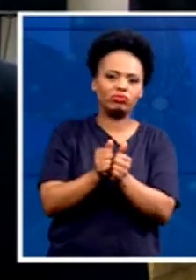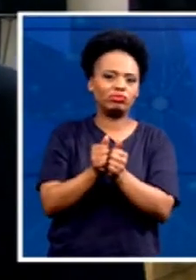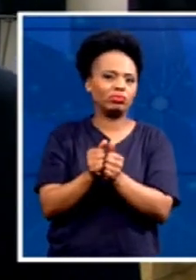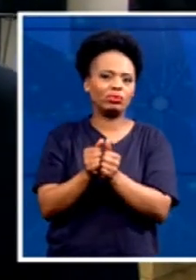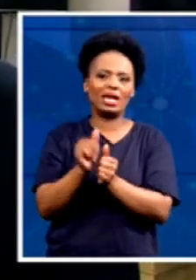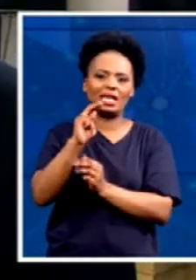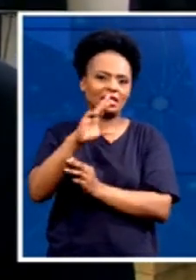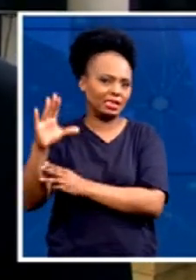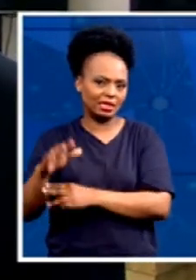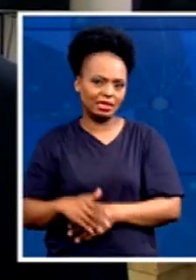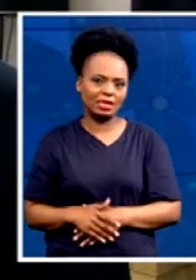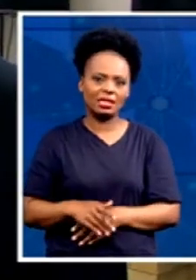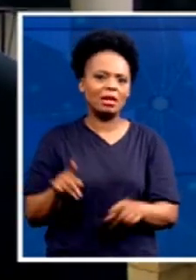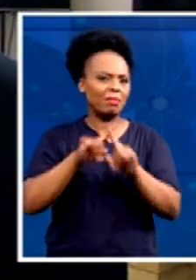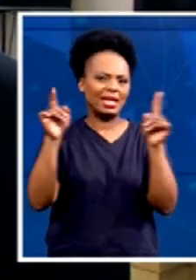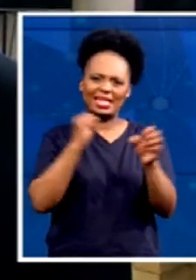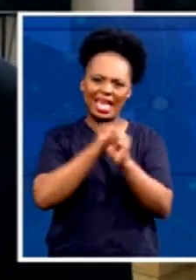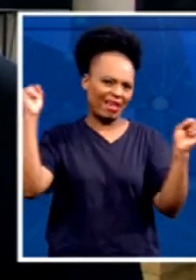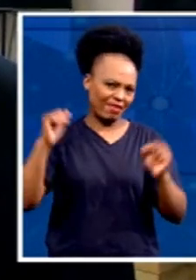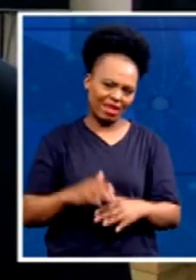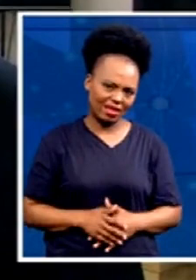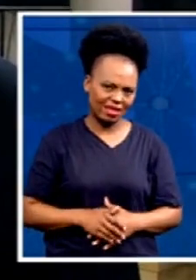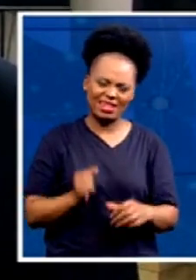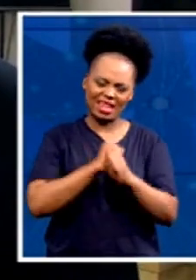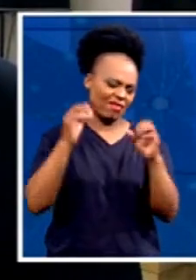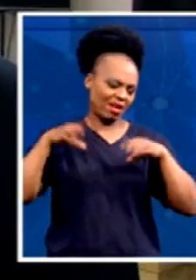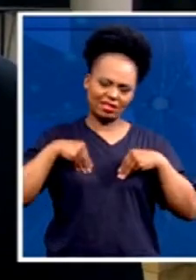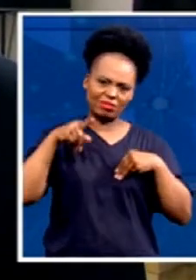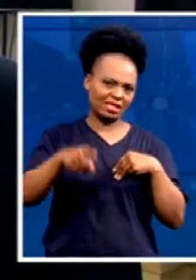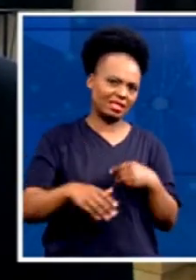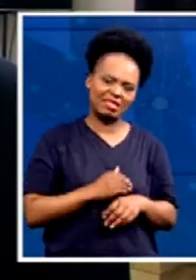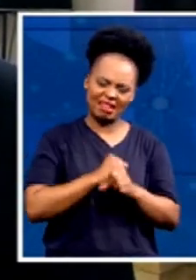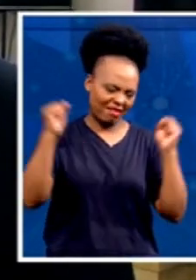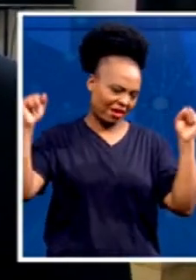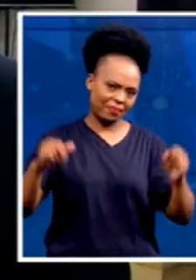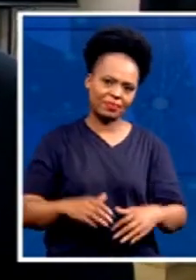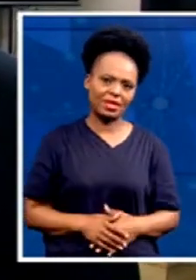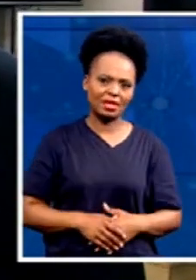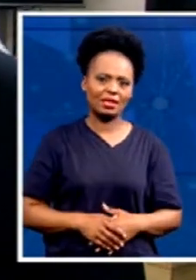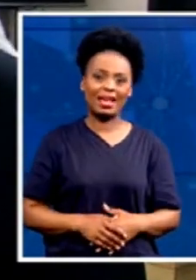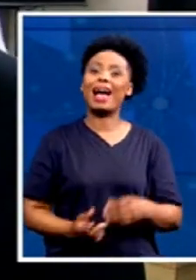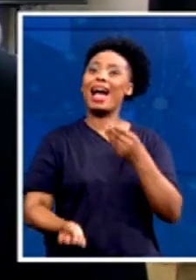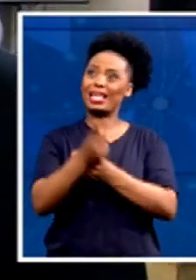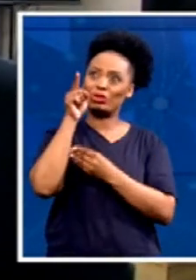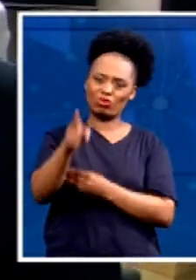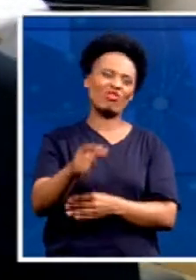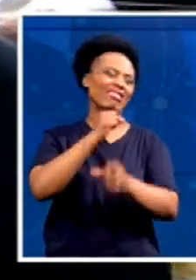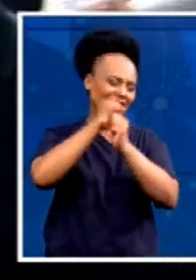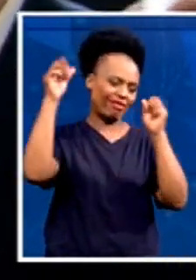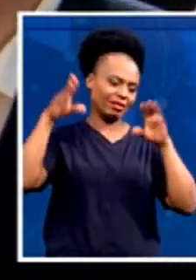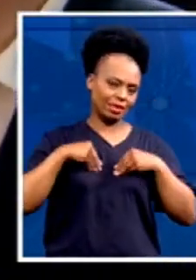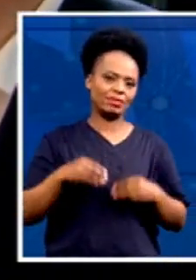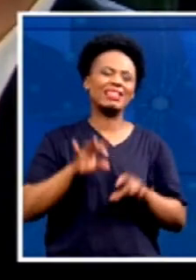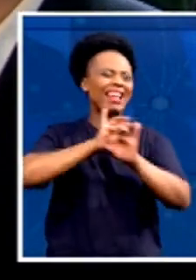So, I mean, I can't foresee that that will happen. So we are quite clear on that issue. Mr. Grunewald,